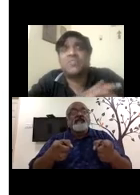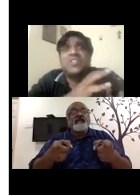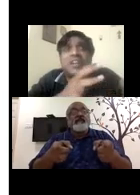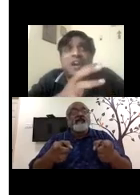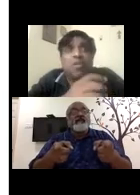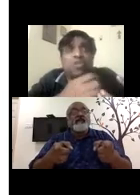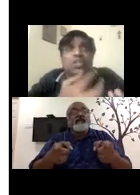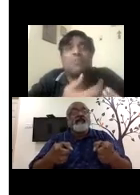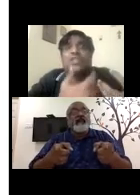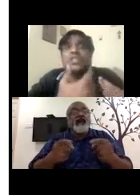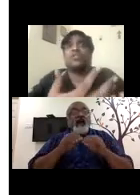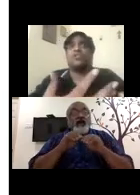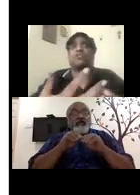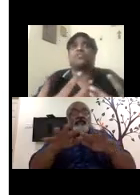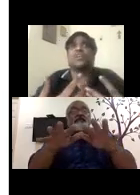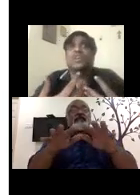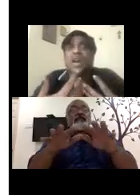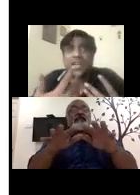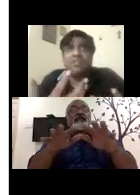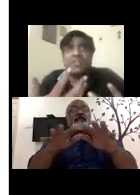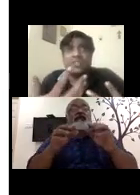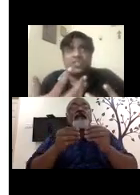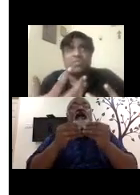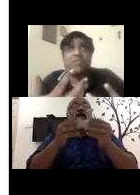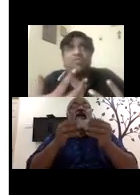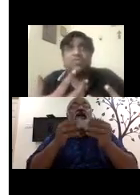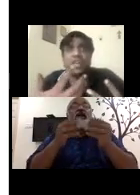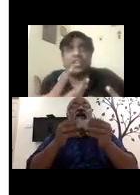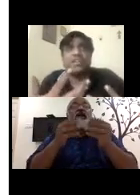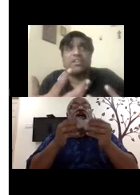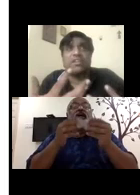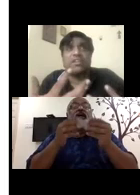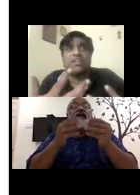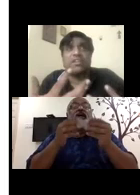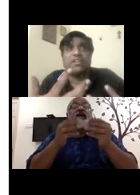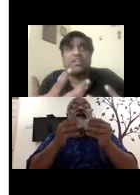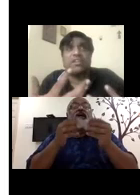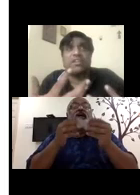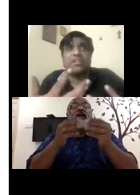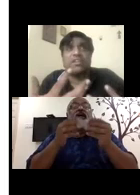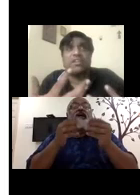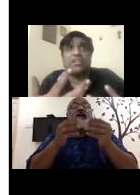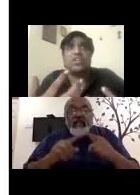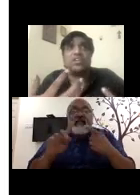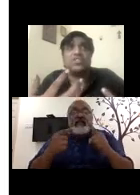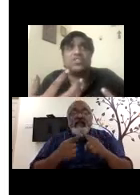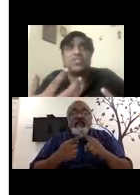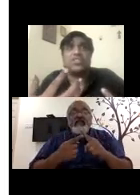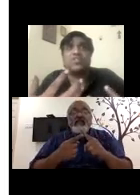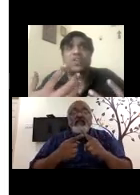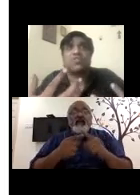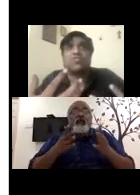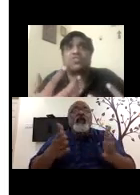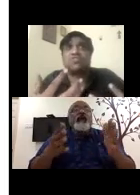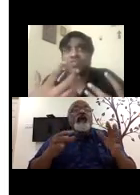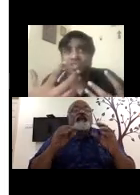the, the, the outlook, to the perception of, uh, a TVET system. I have to say that the, or a person who's